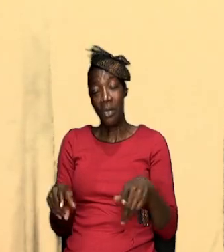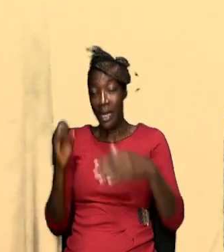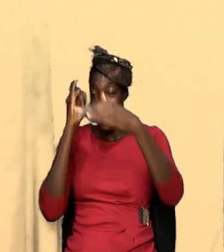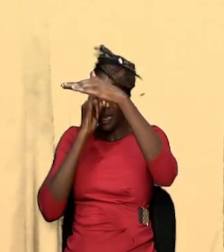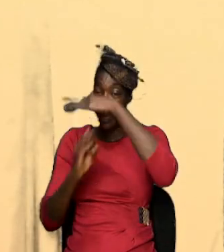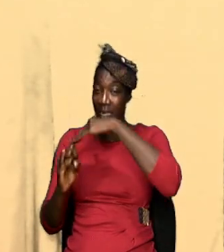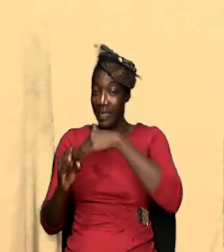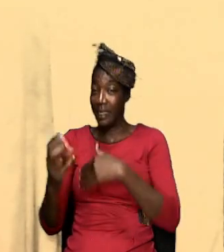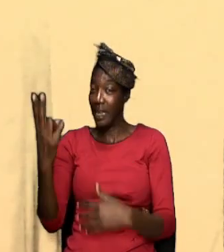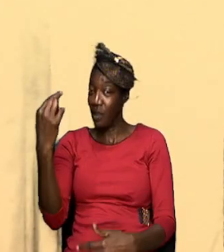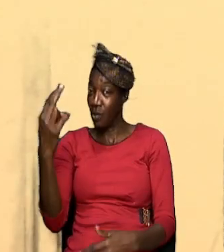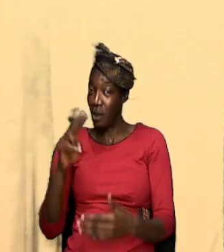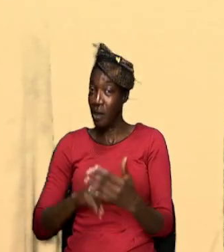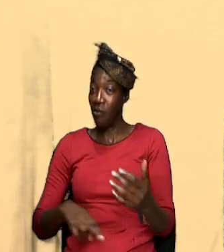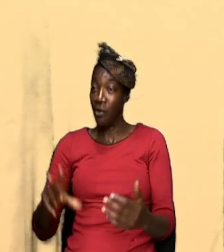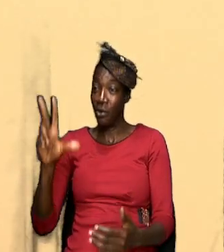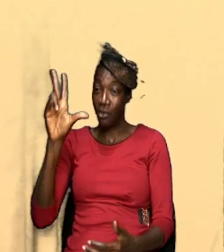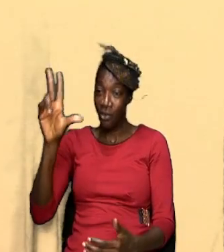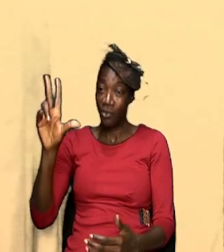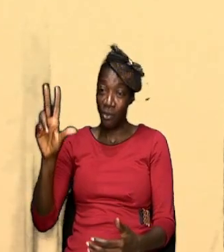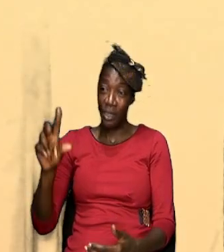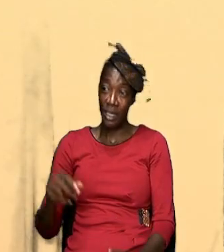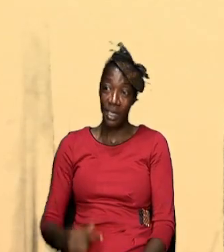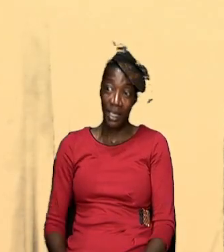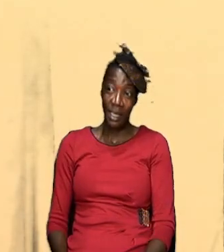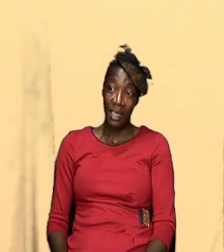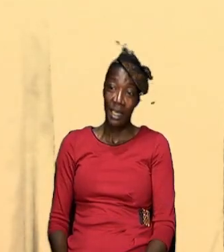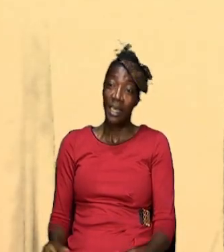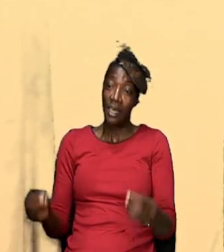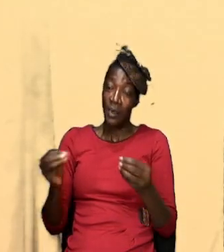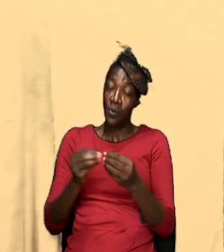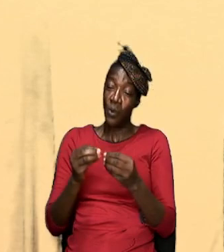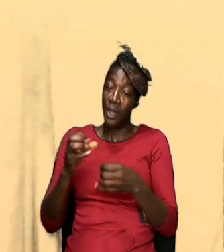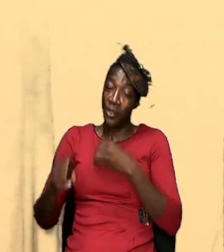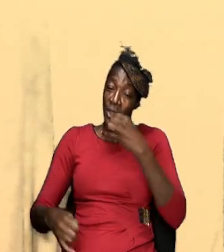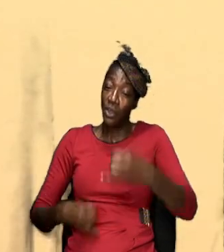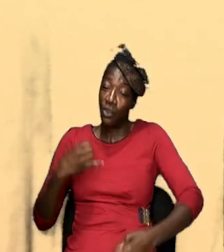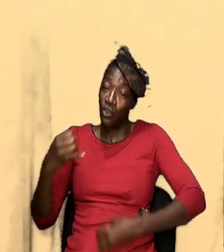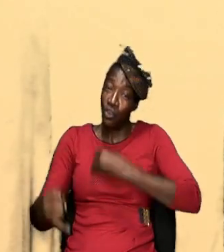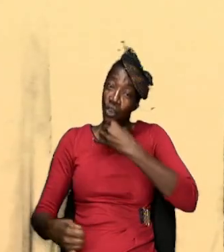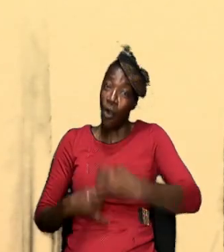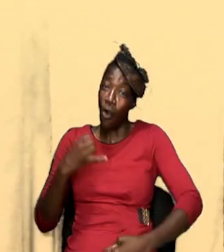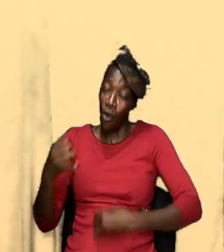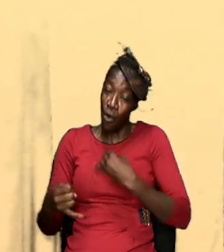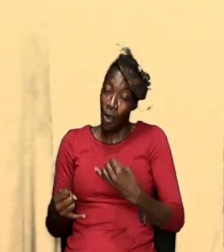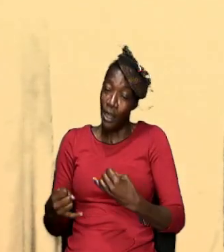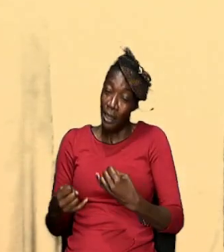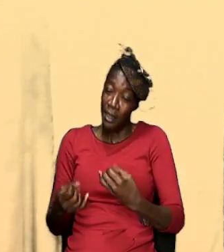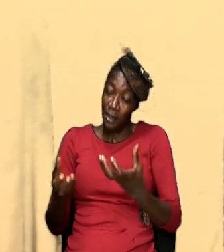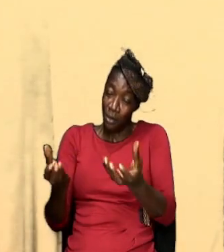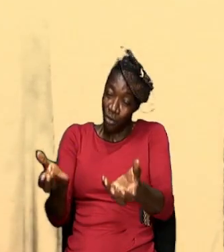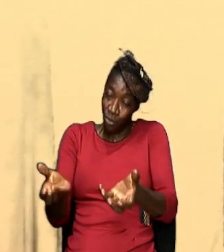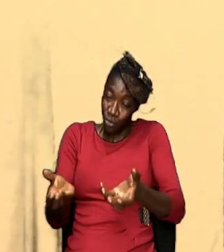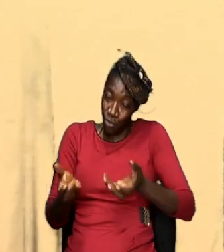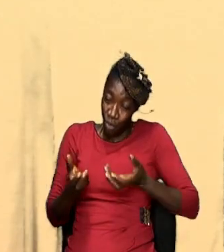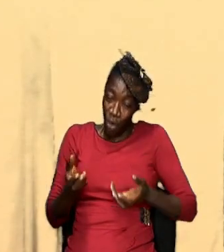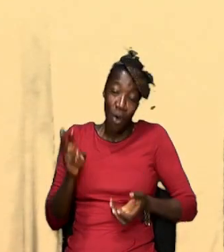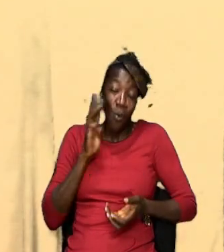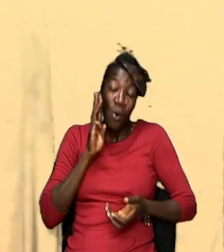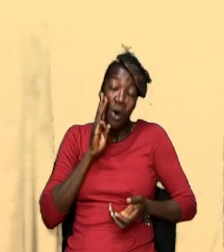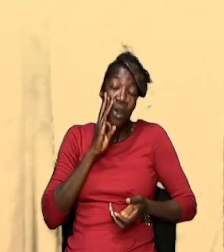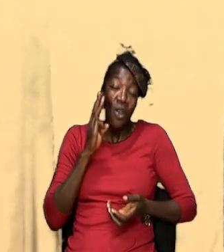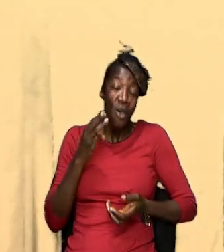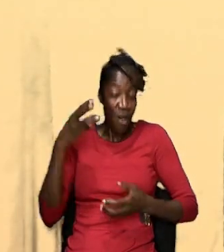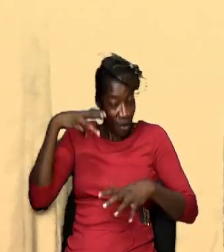12 and verse 3 is telling us that it is with joy that we draw waters from the well